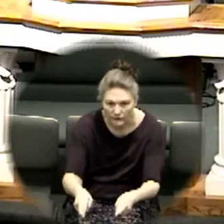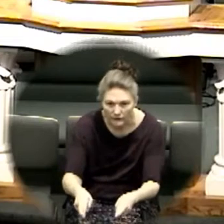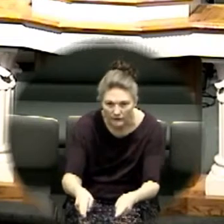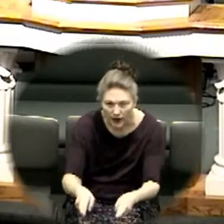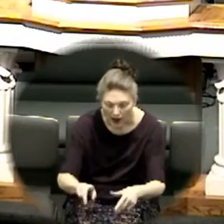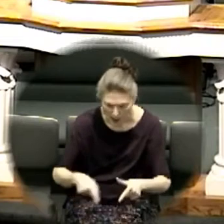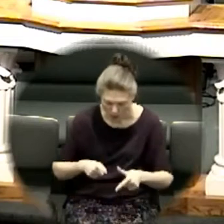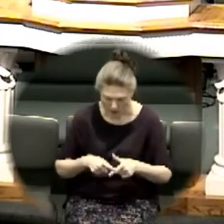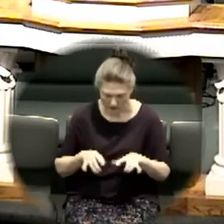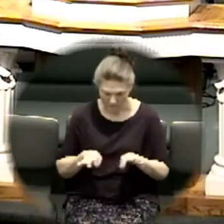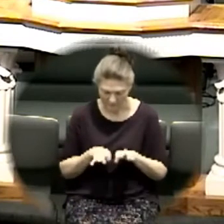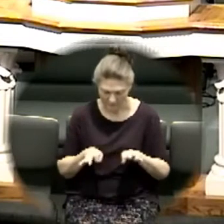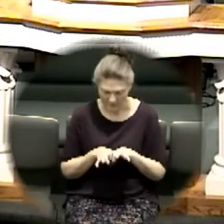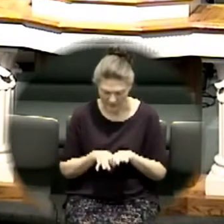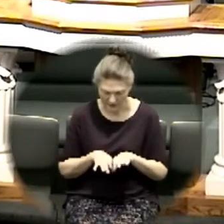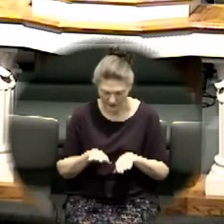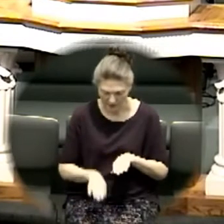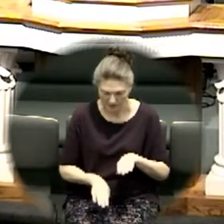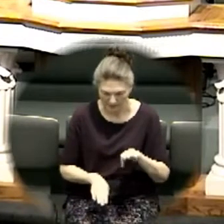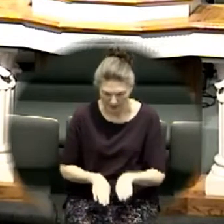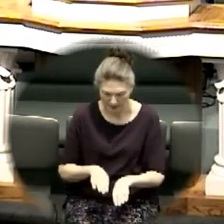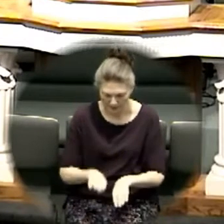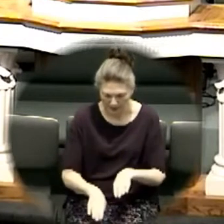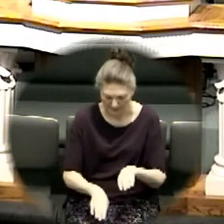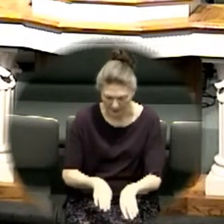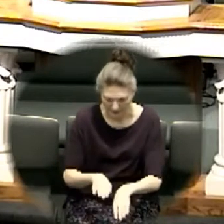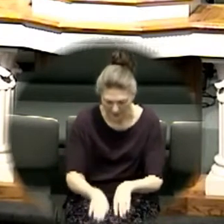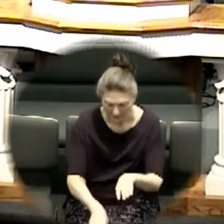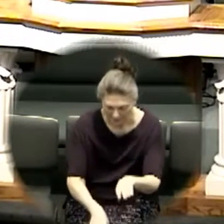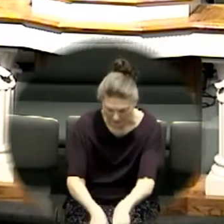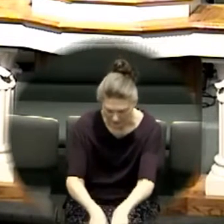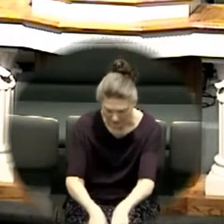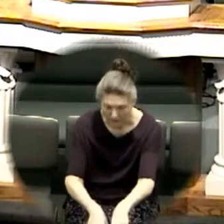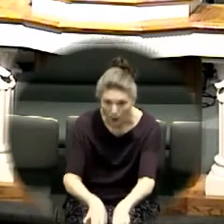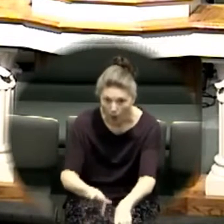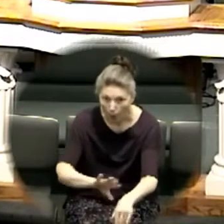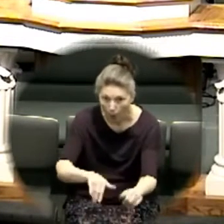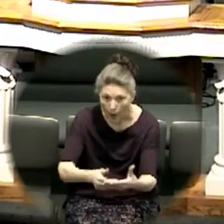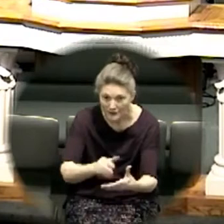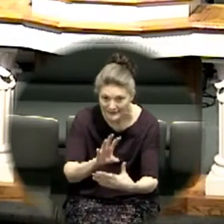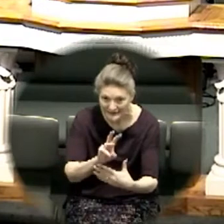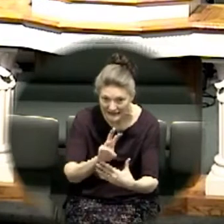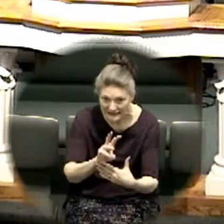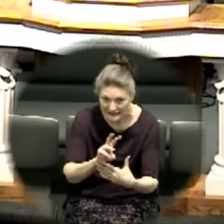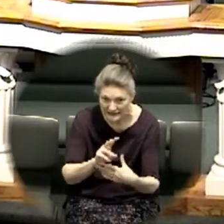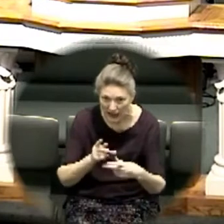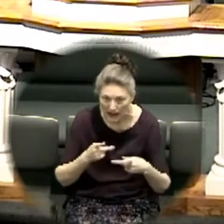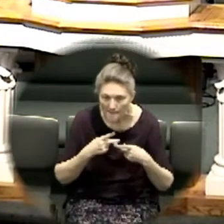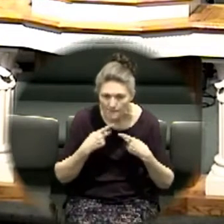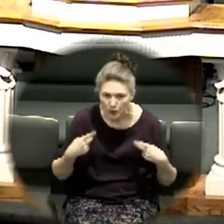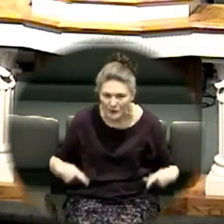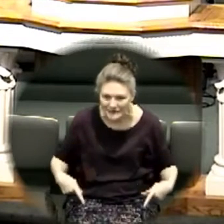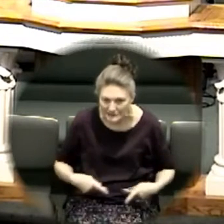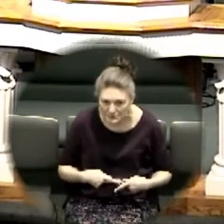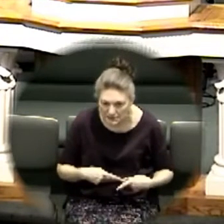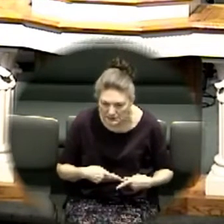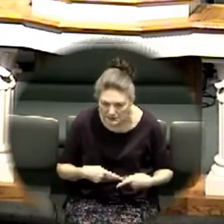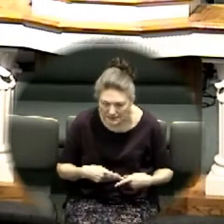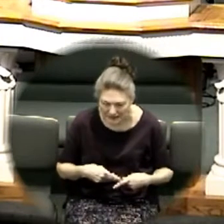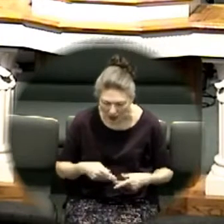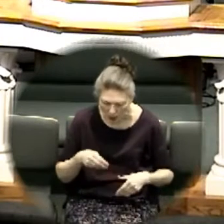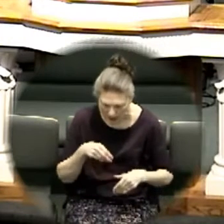the water will stop and it will roll back i have a question for everyone today